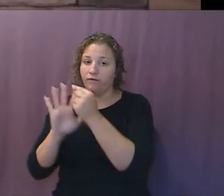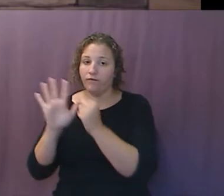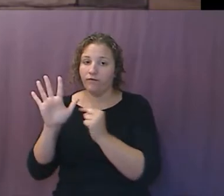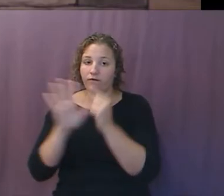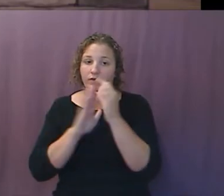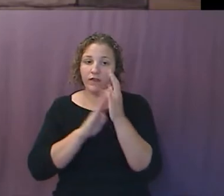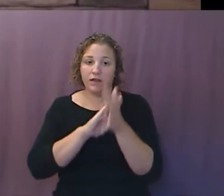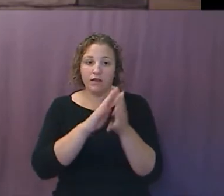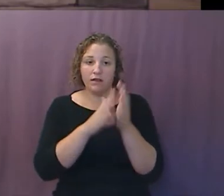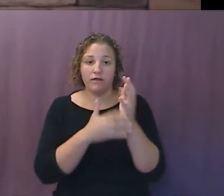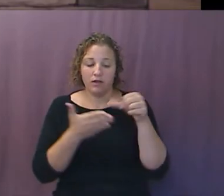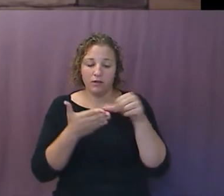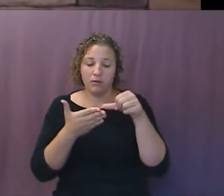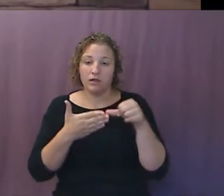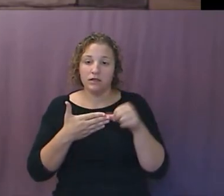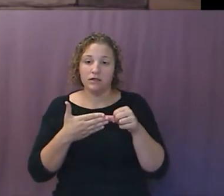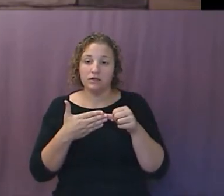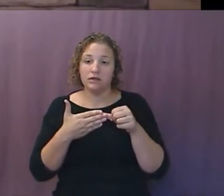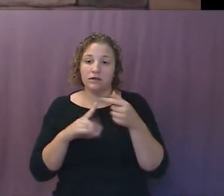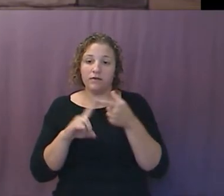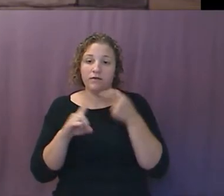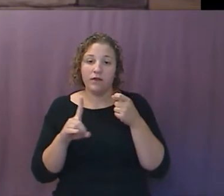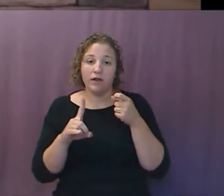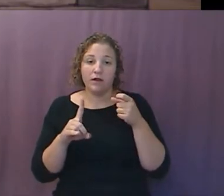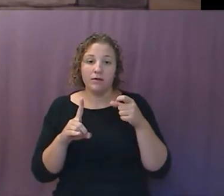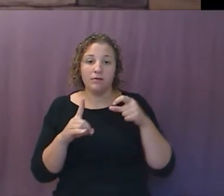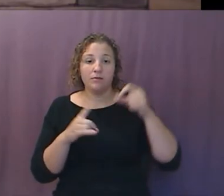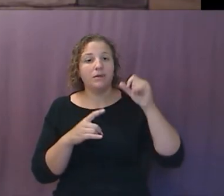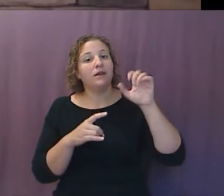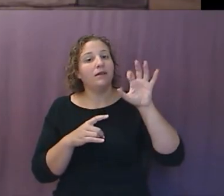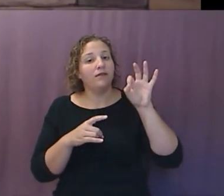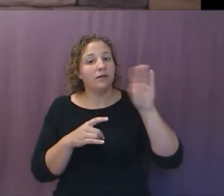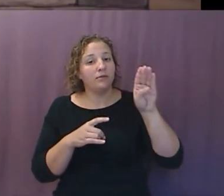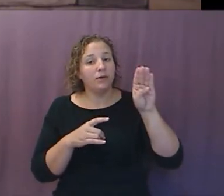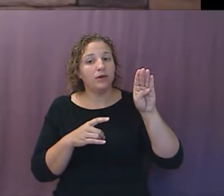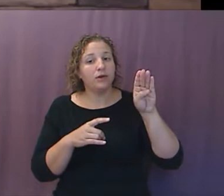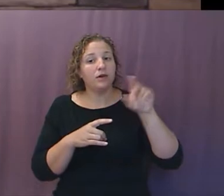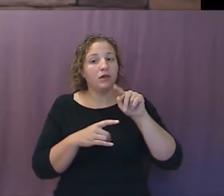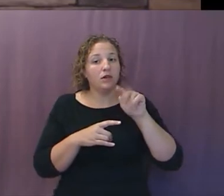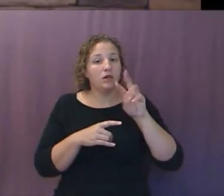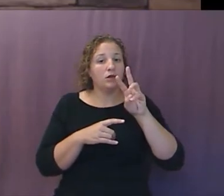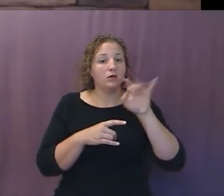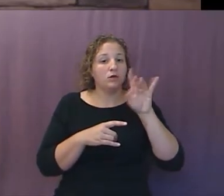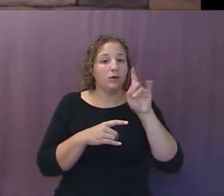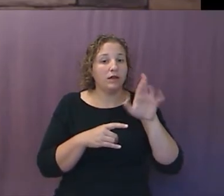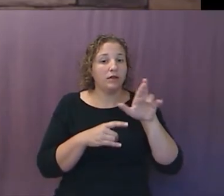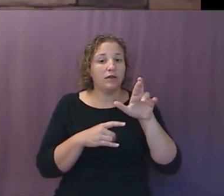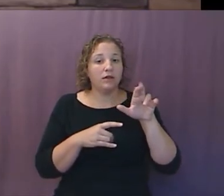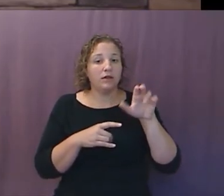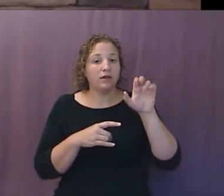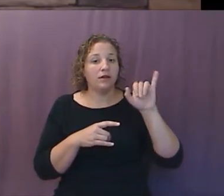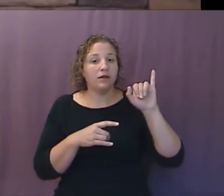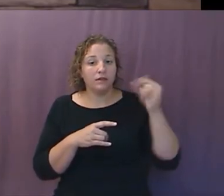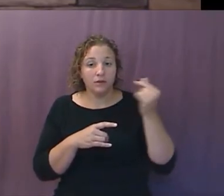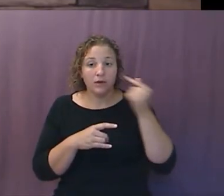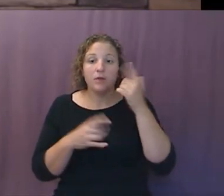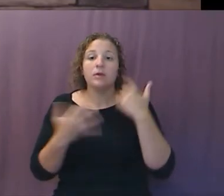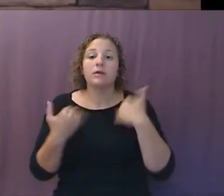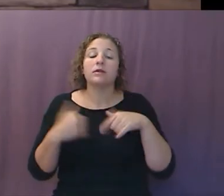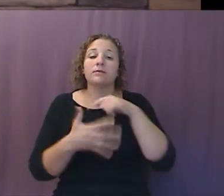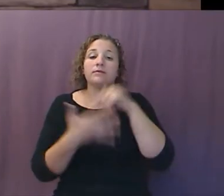FBI, in support of building what the FBI calls the biggest database of human anatomy and criminal history